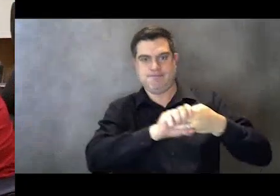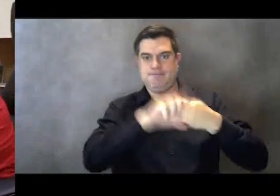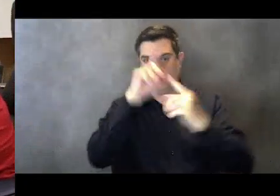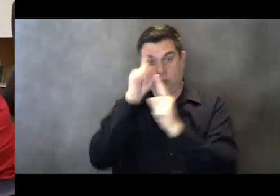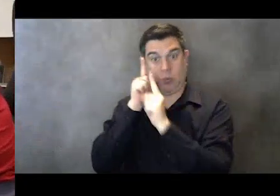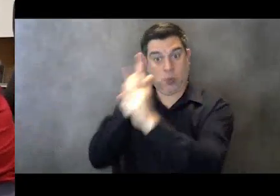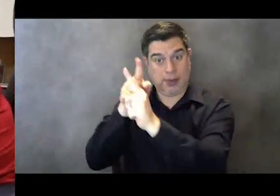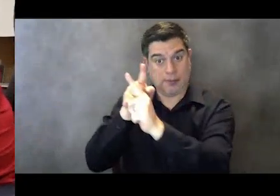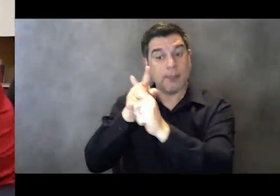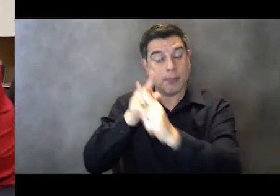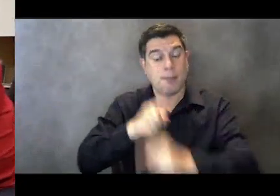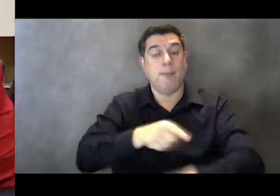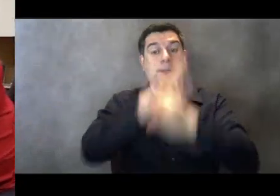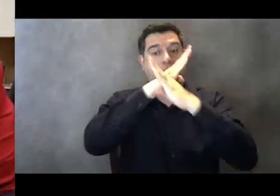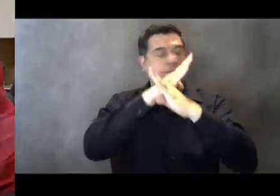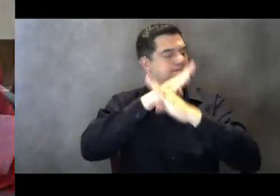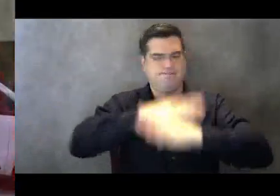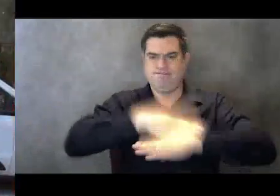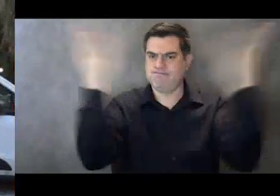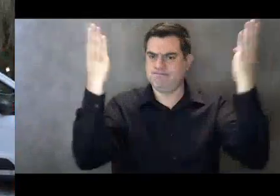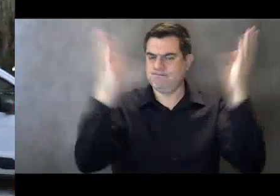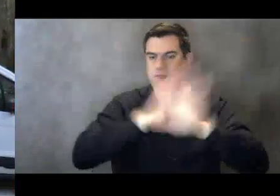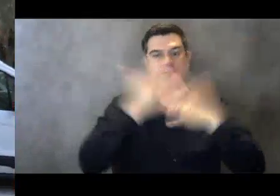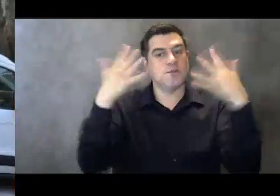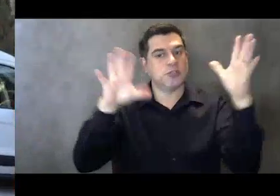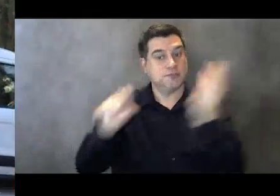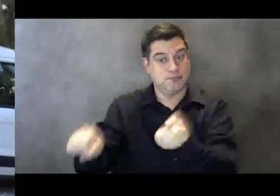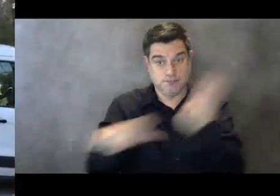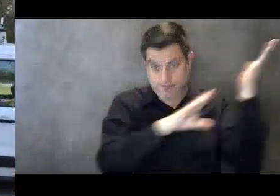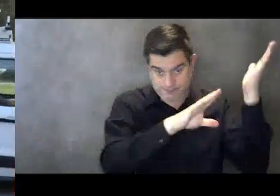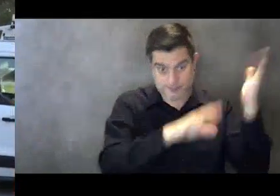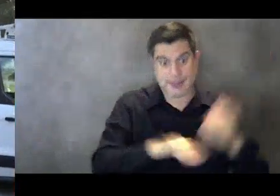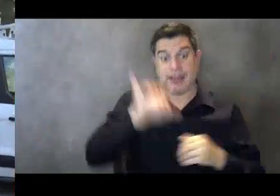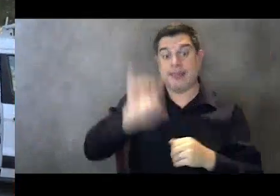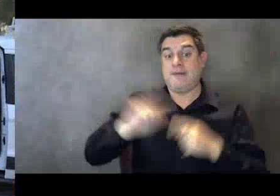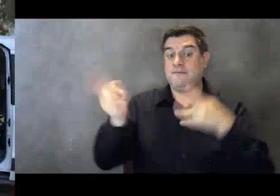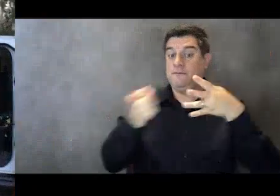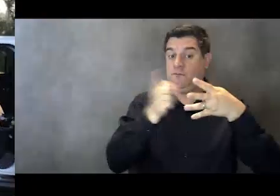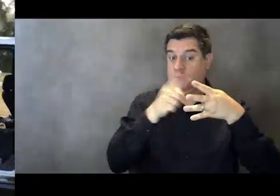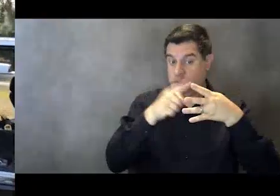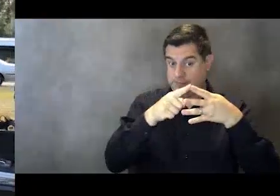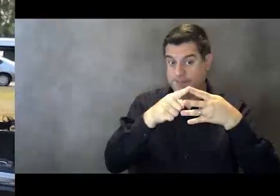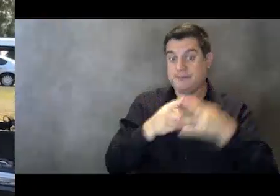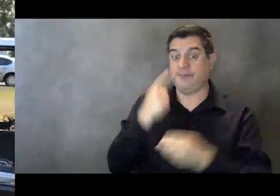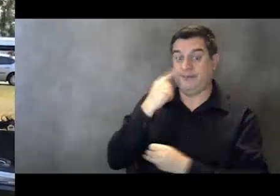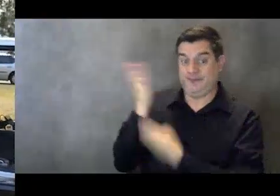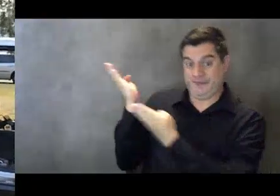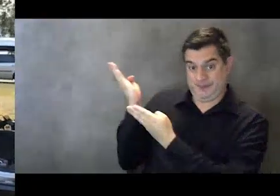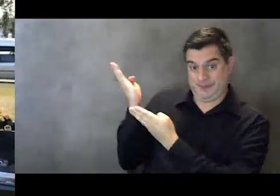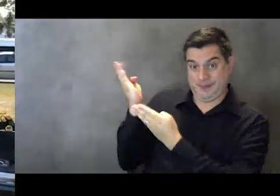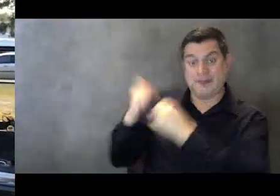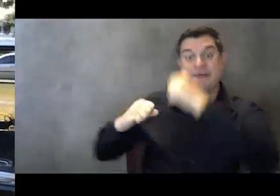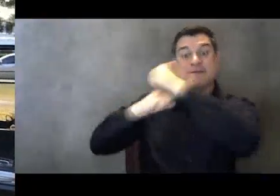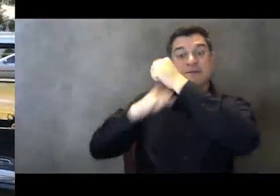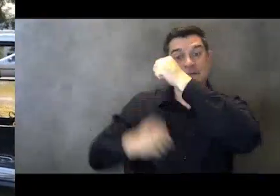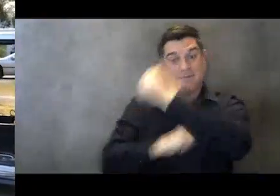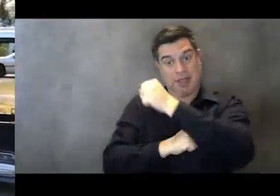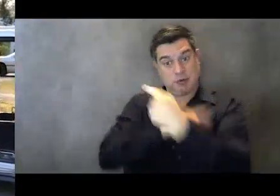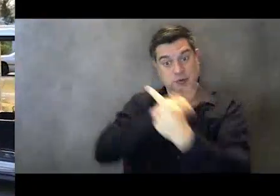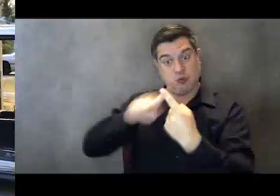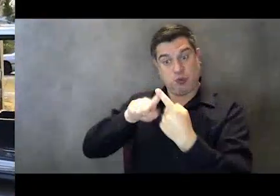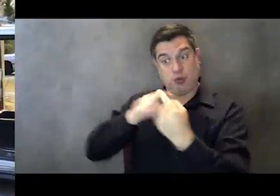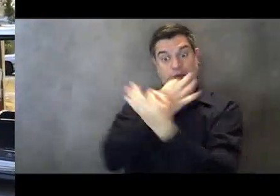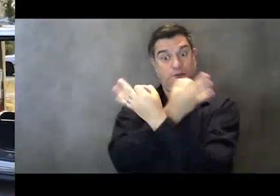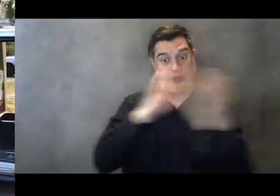independent lives. Our Foundations to Freedom program works to remove the barriers that many find